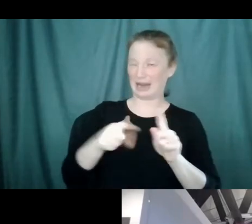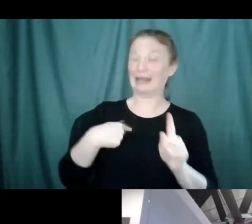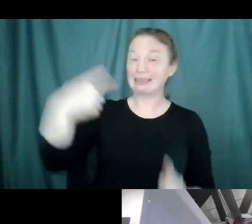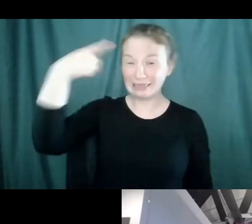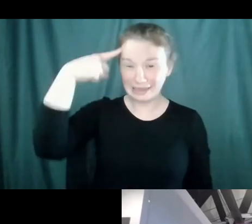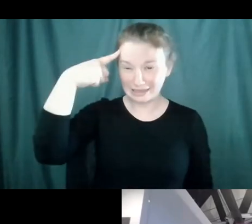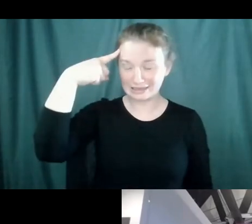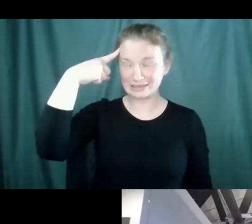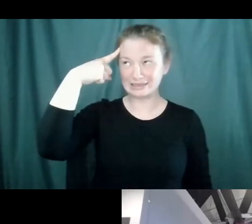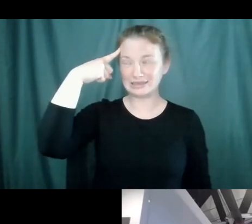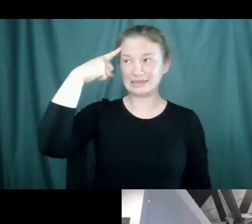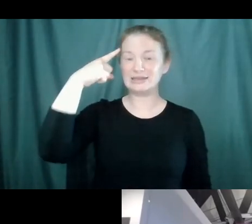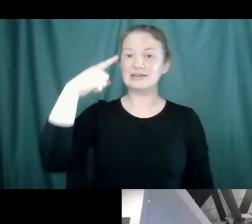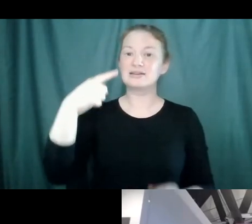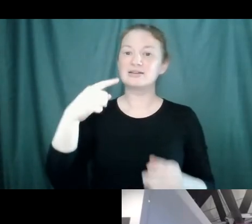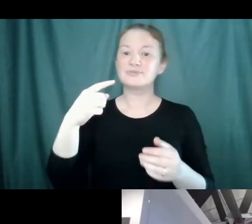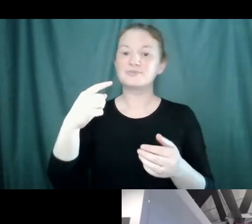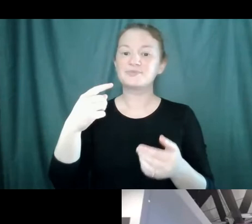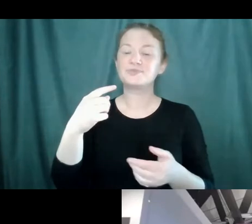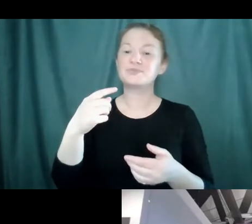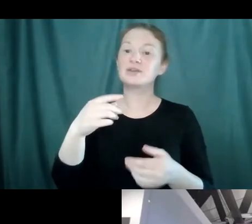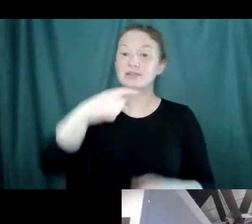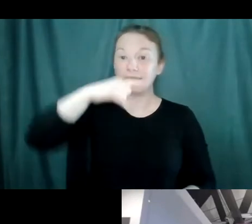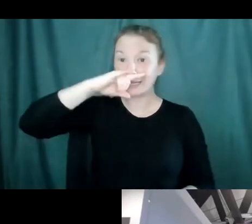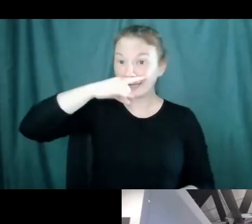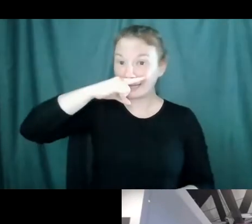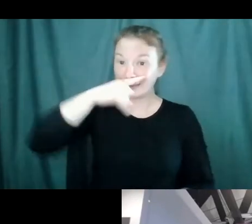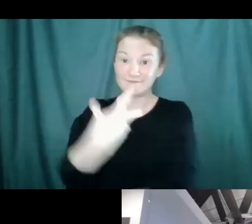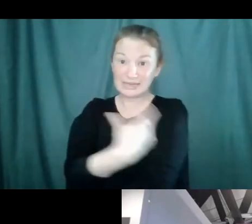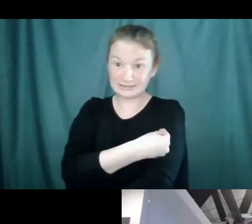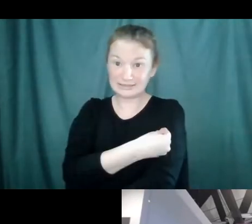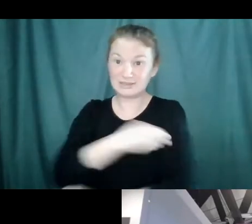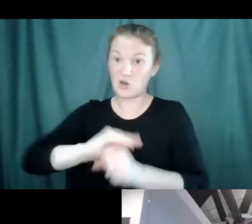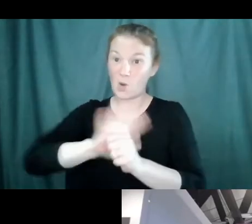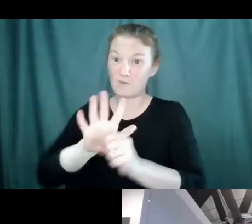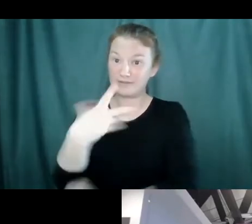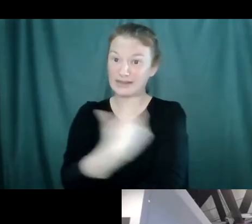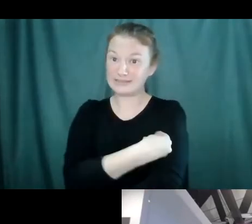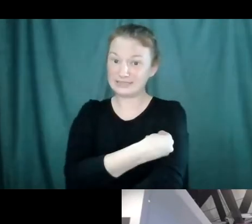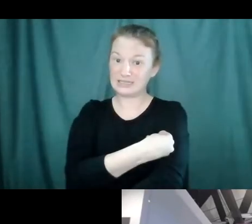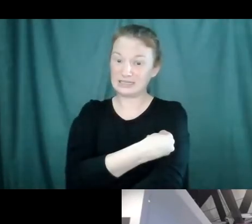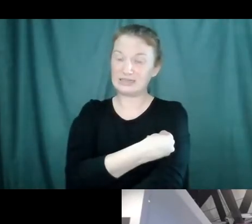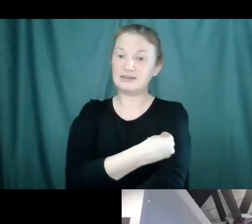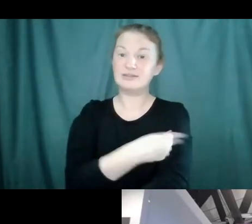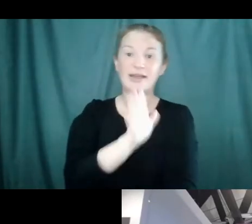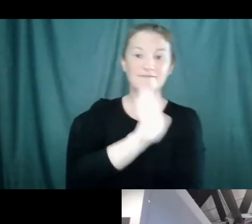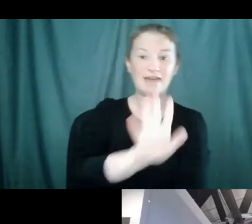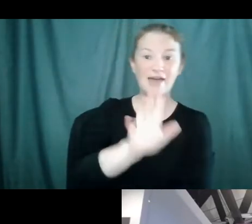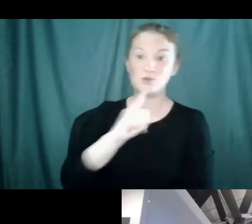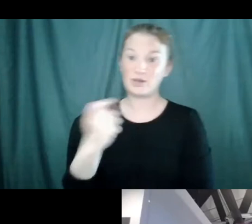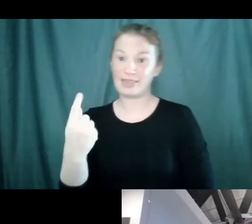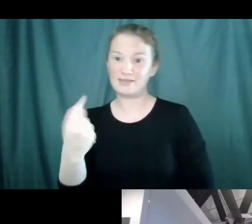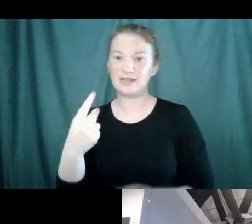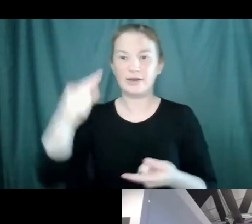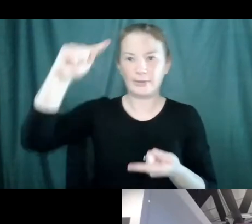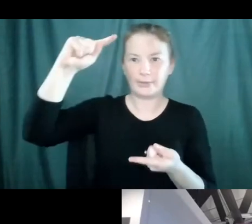pretty sure that the dose for pediatric, uh, administration ages five to 11 is one third of the dose of that